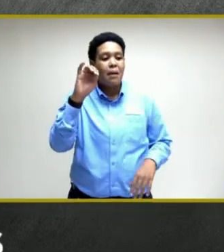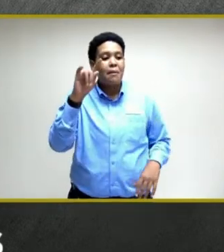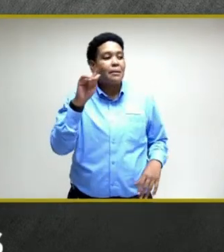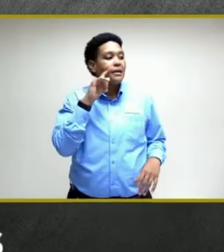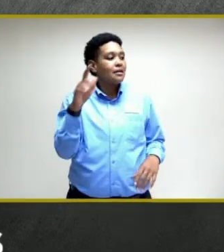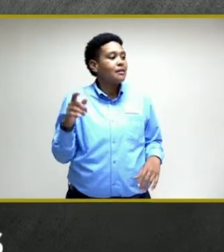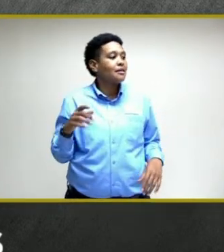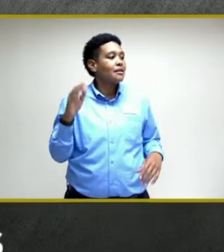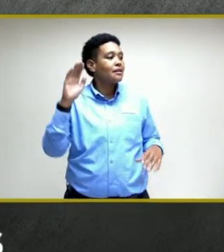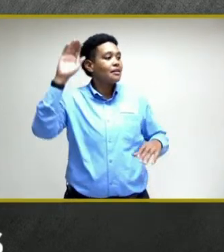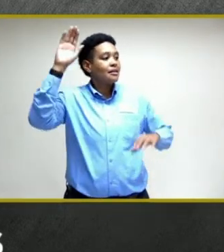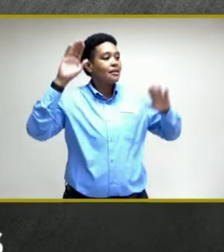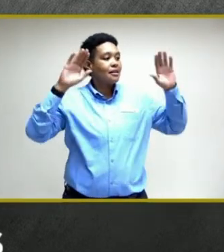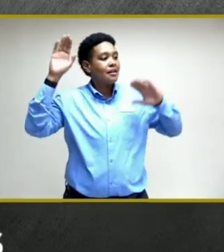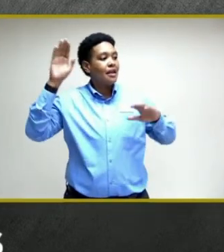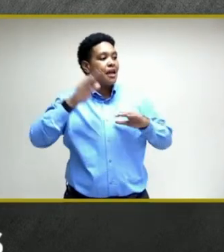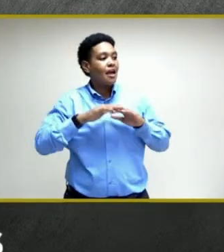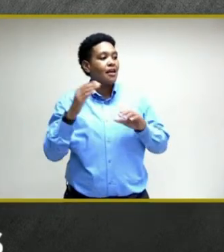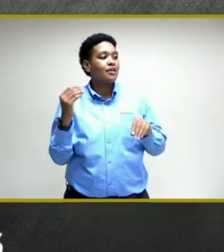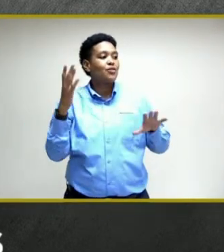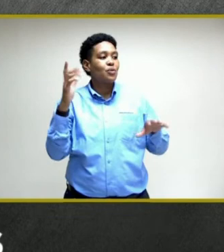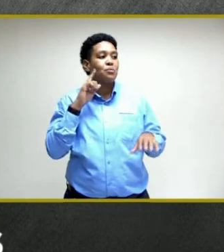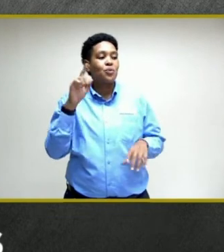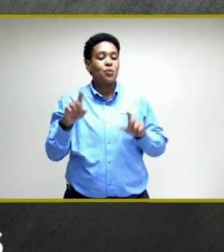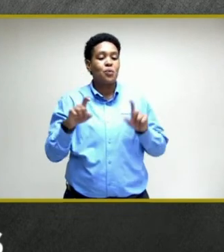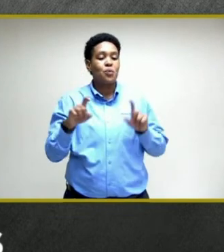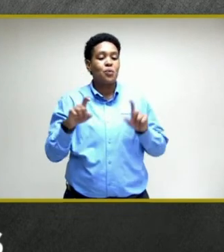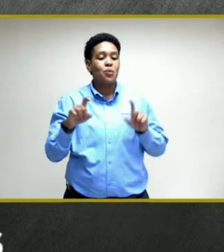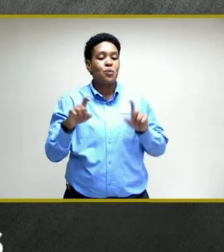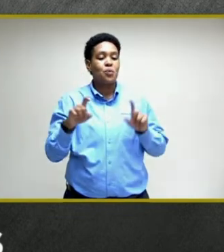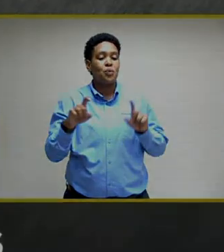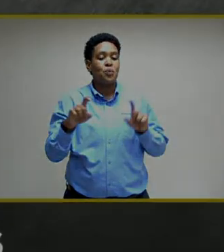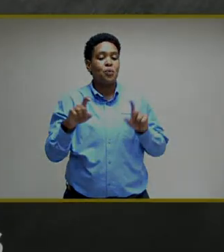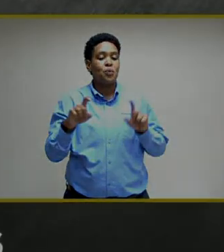pose your questions and just wait.